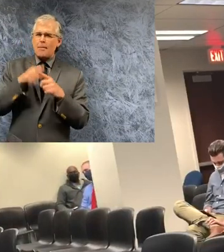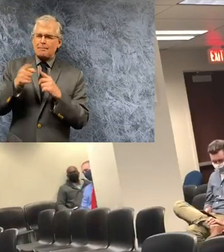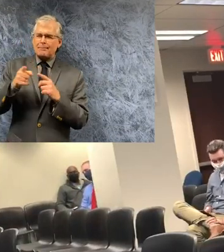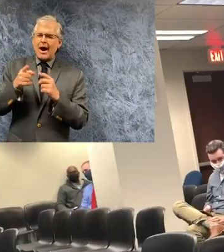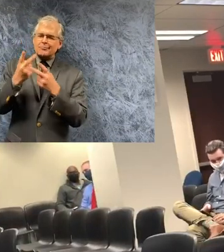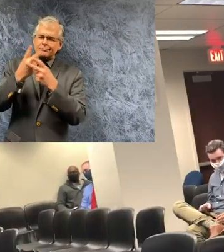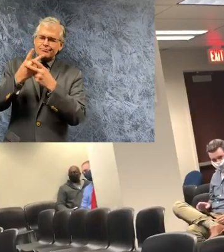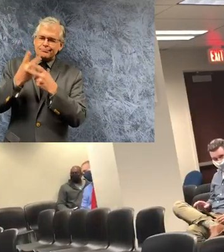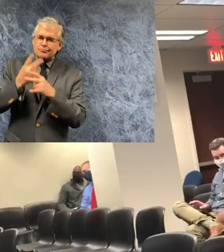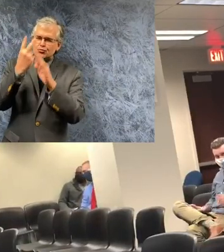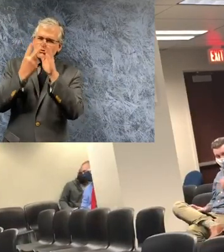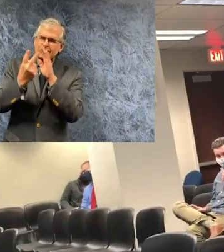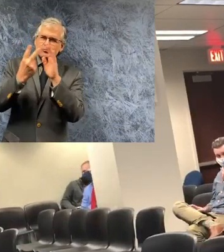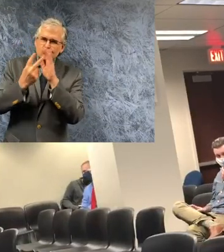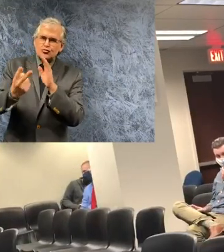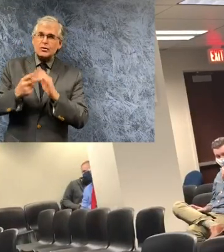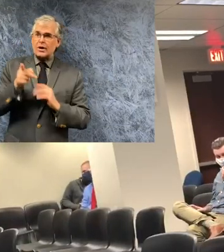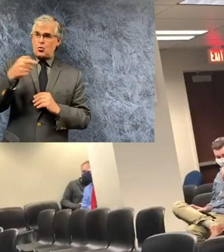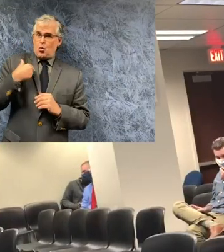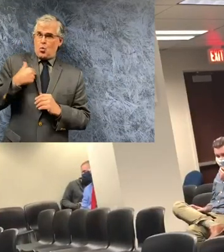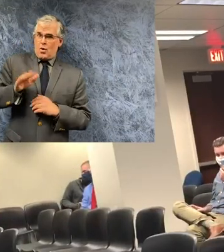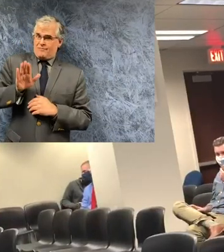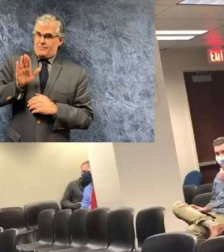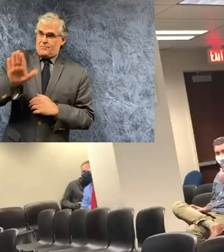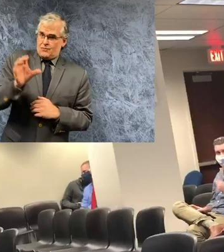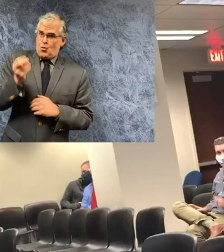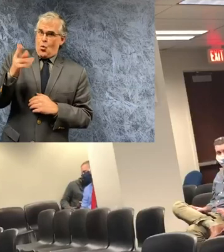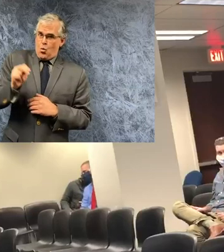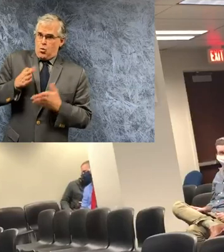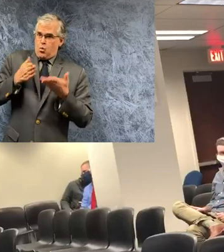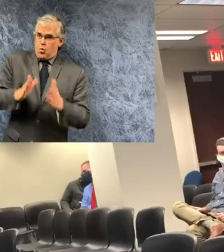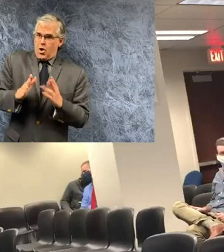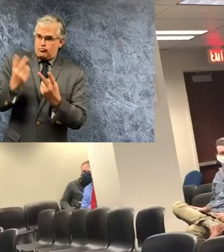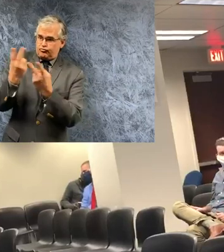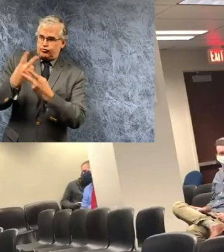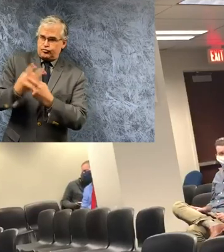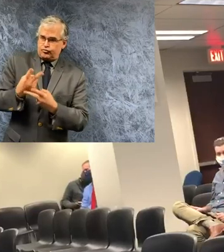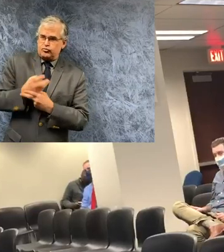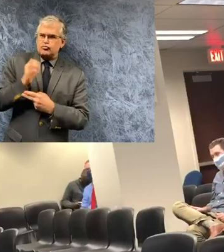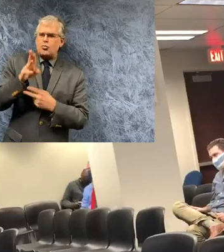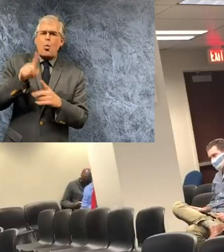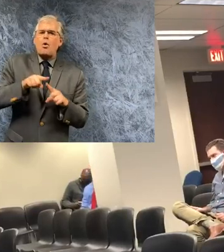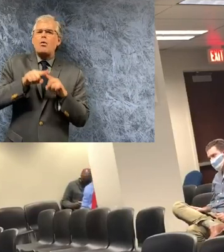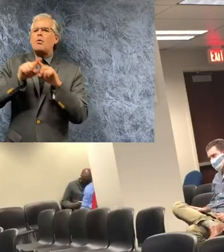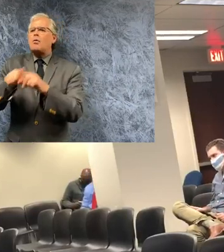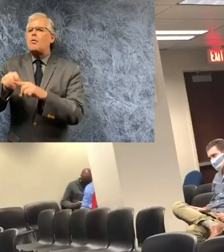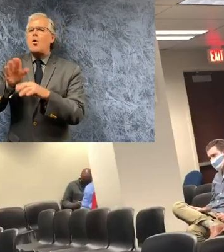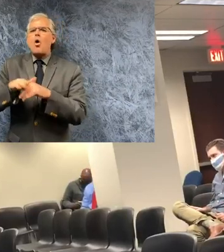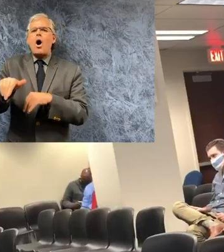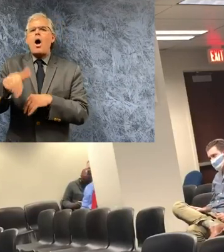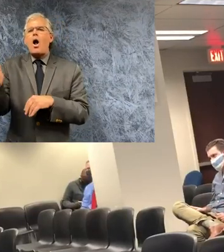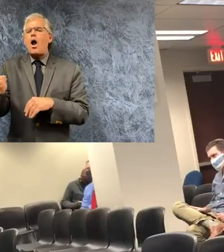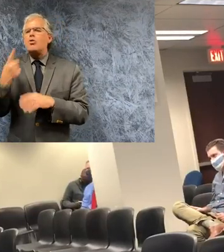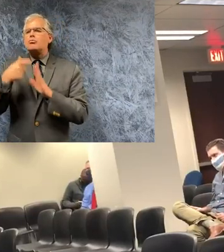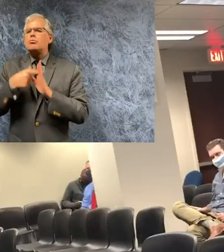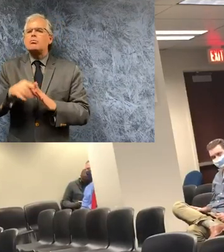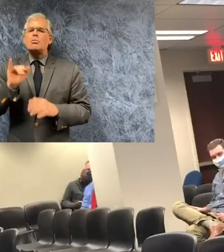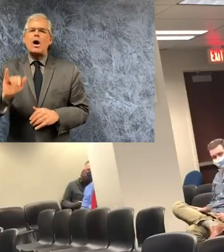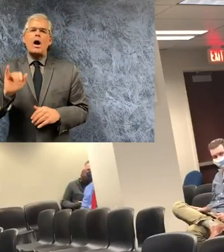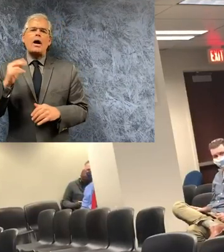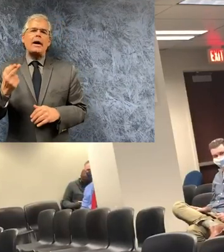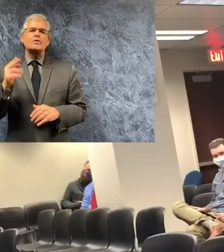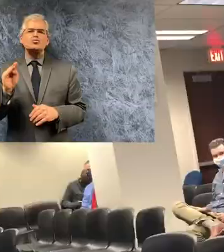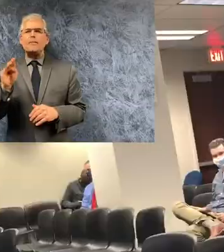its own model or is it relying on another one of these that's uh been like the ihme one or when you talk about